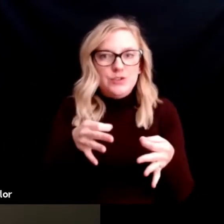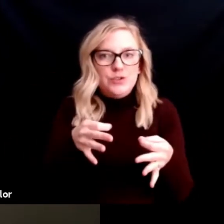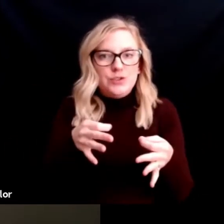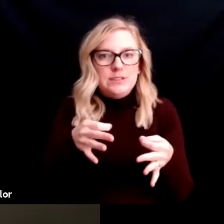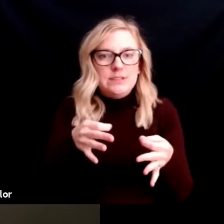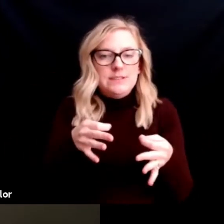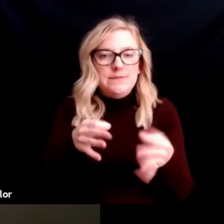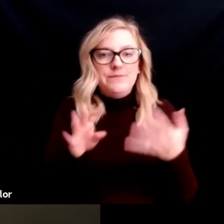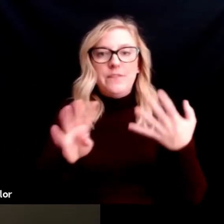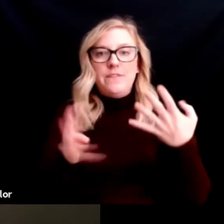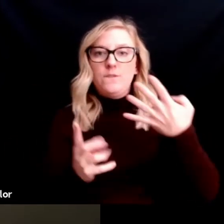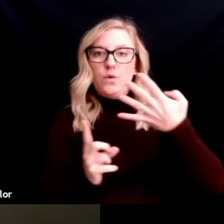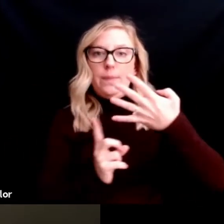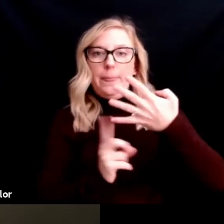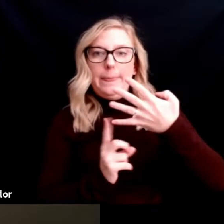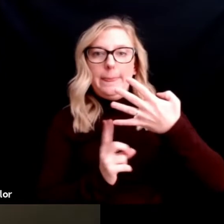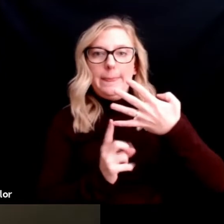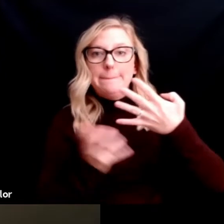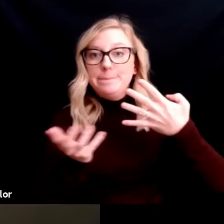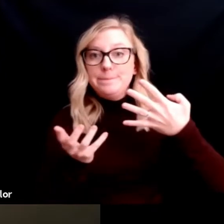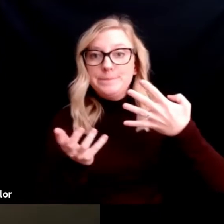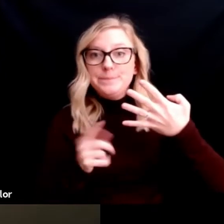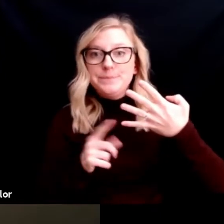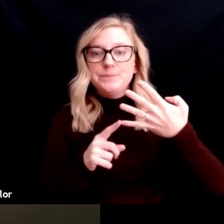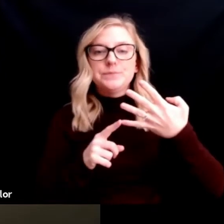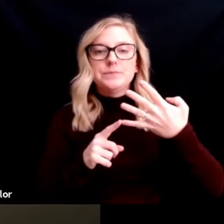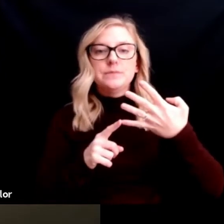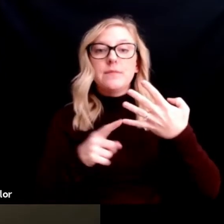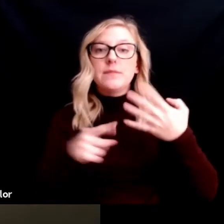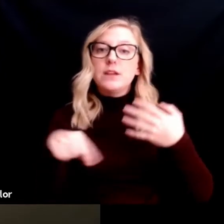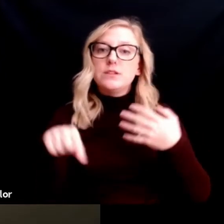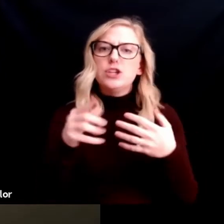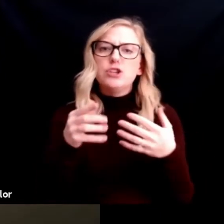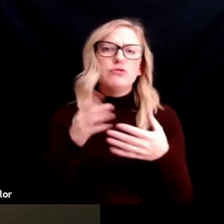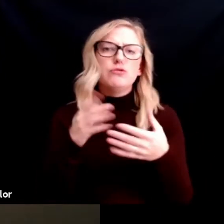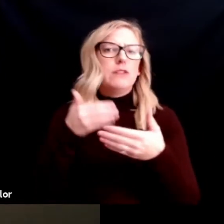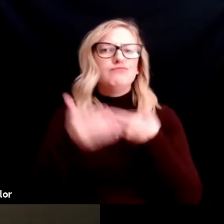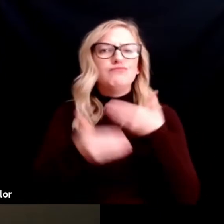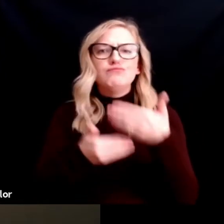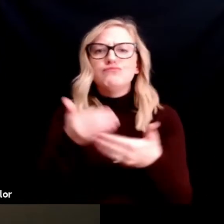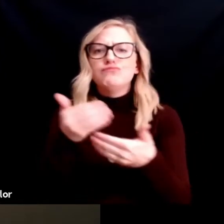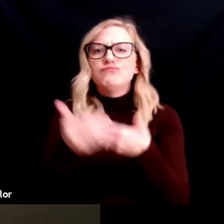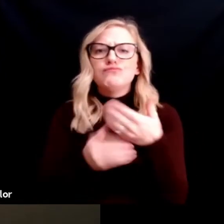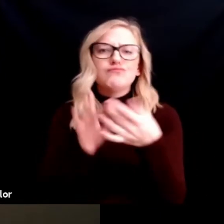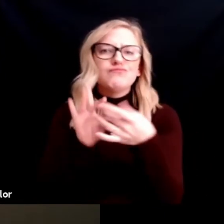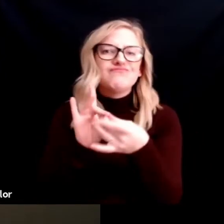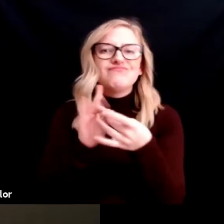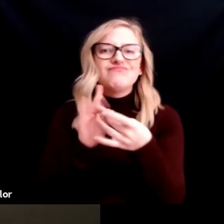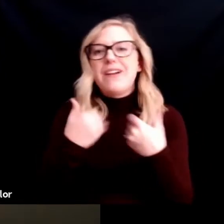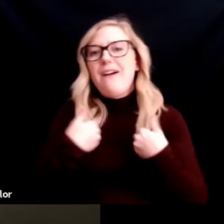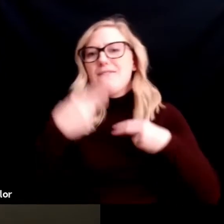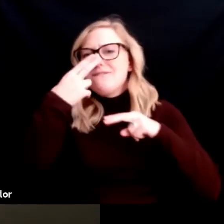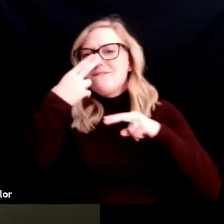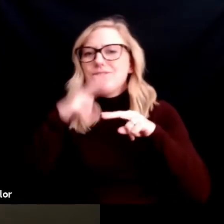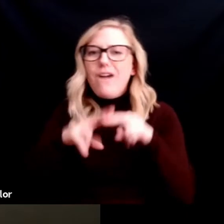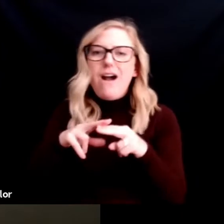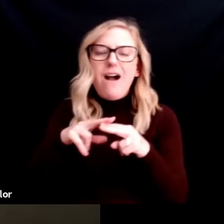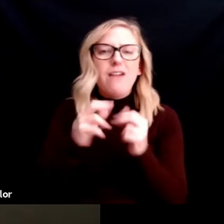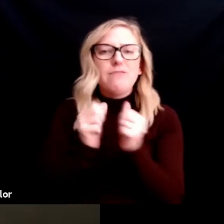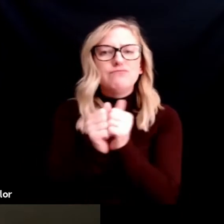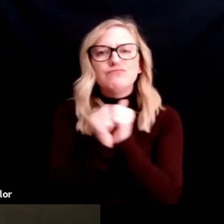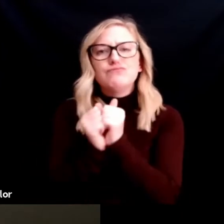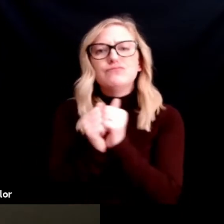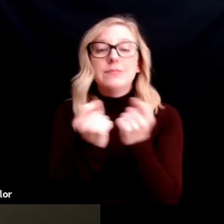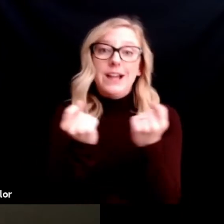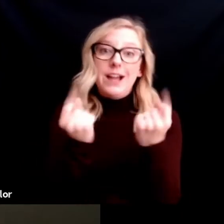Another piece of a healthy relationship is that you get along and have fun together. Of course, in healthy relationships, you don't